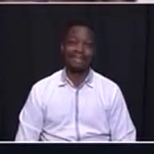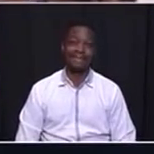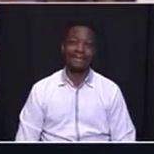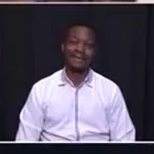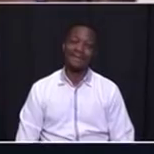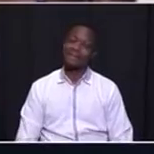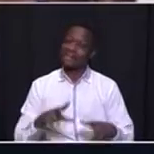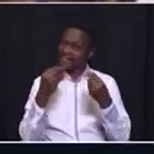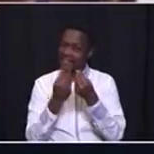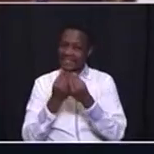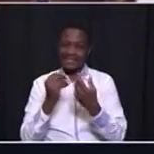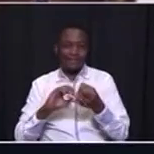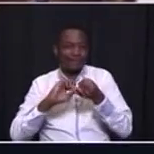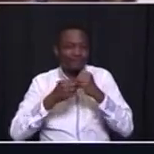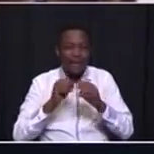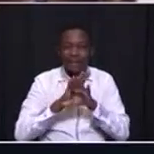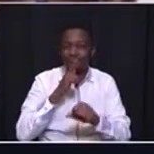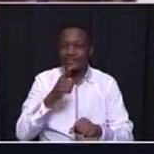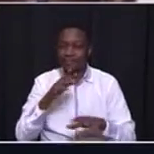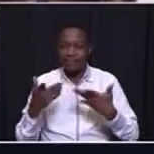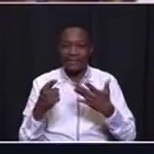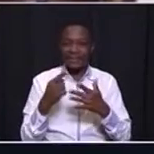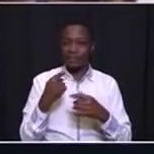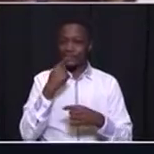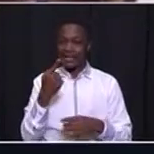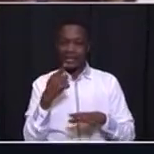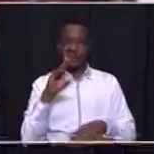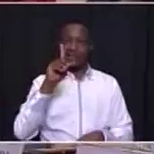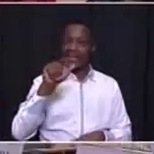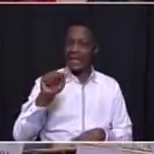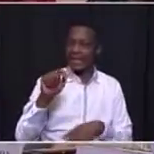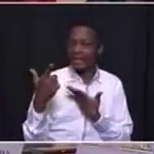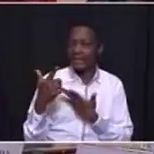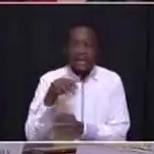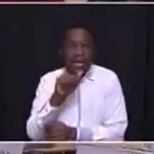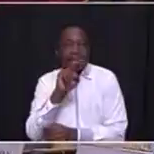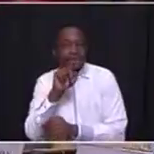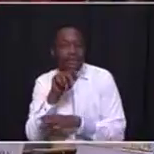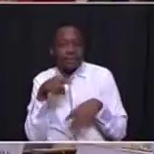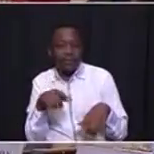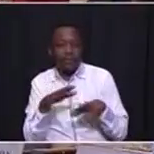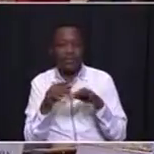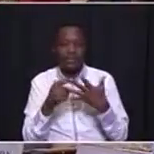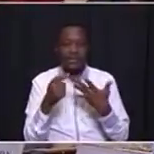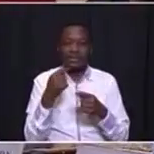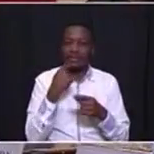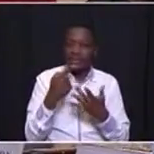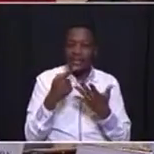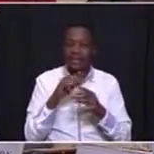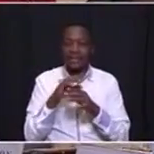thing of treating carefully no they will say they are GA or the ANC people will say it's affection